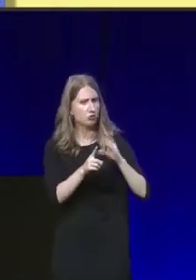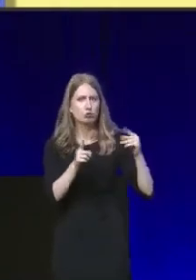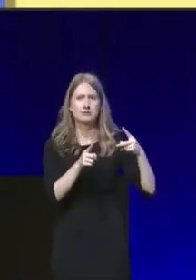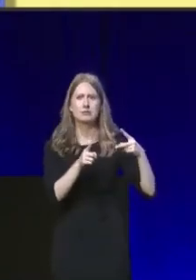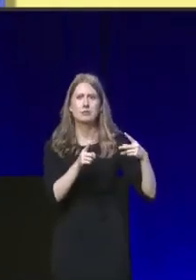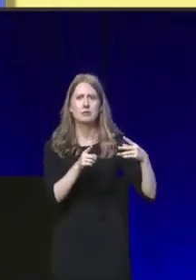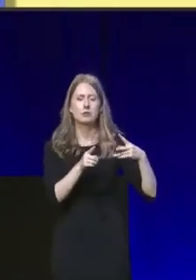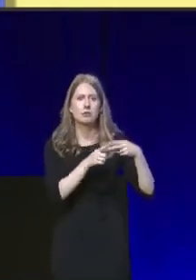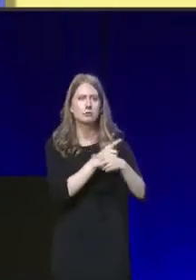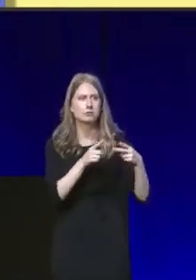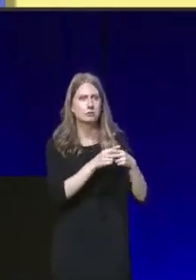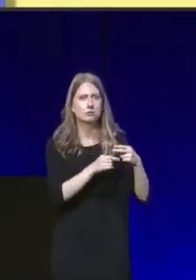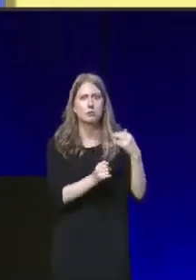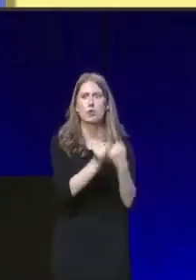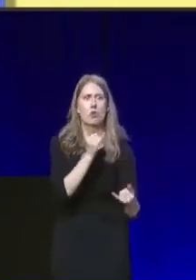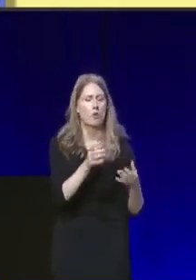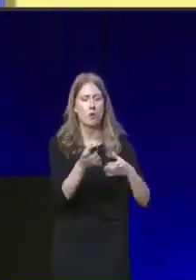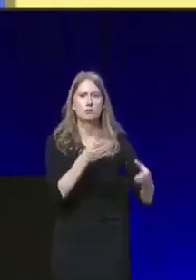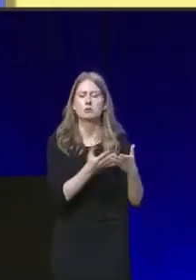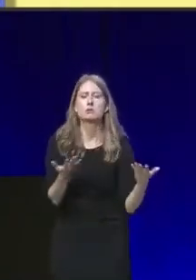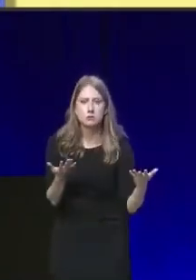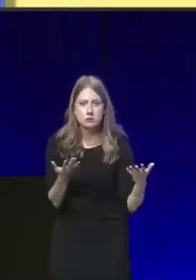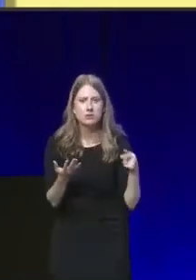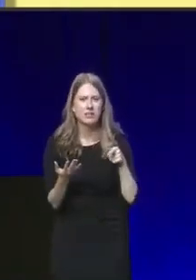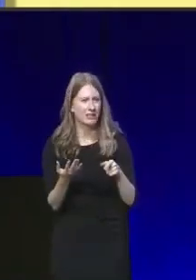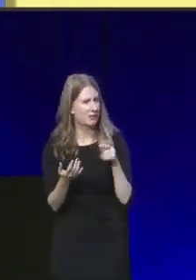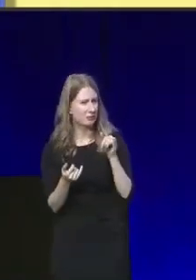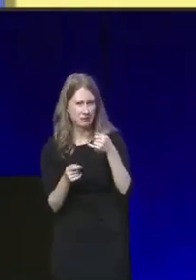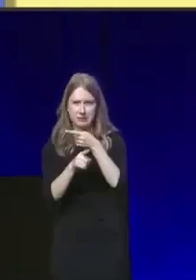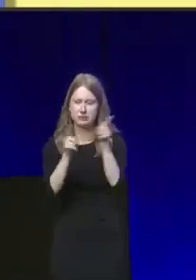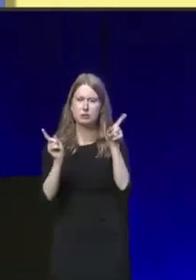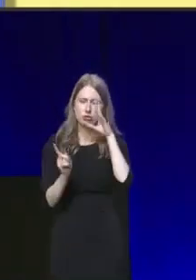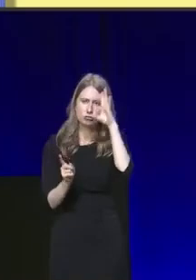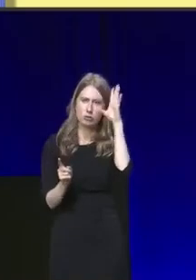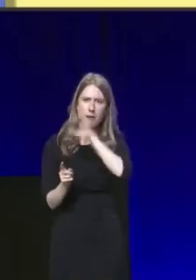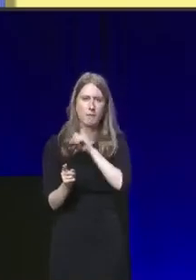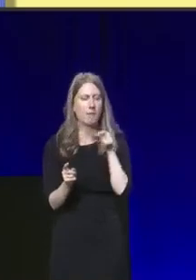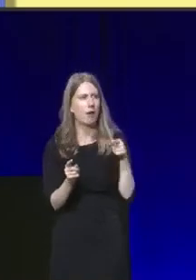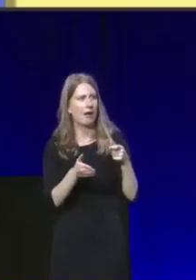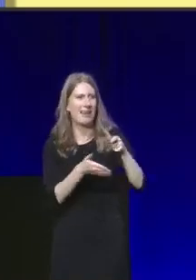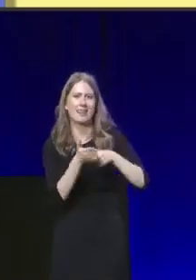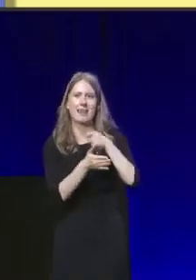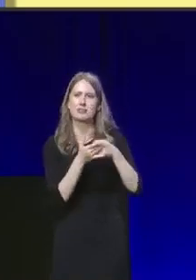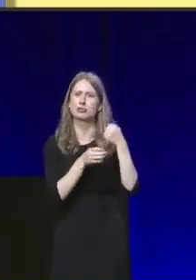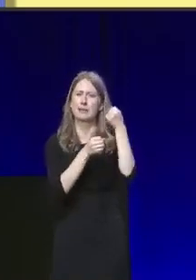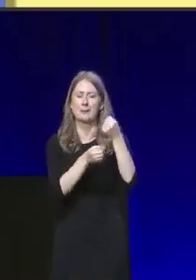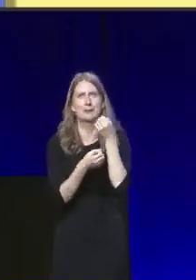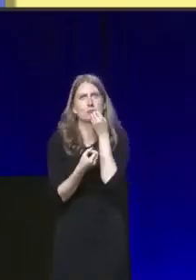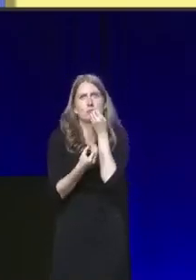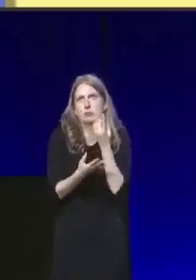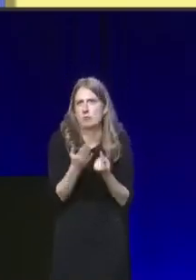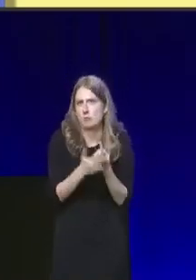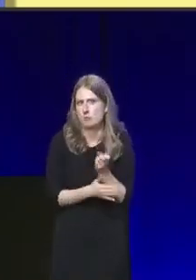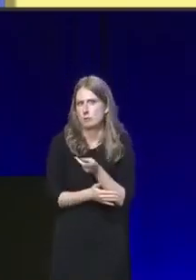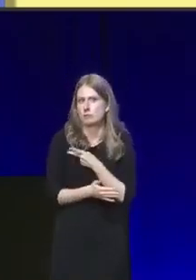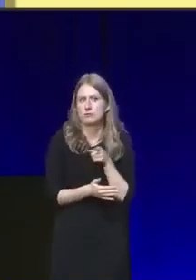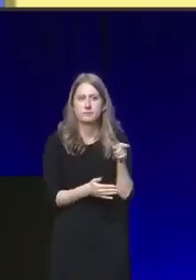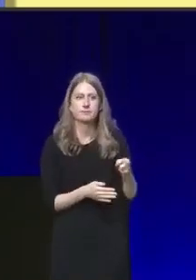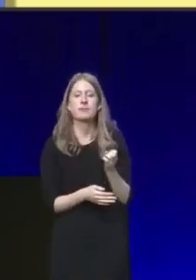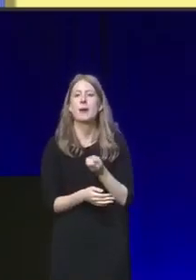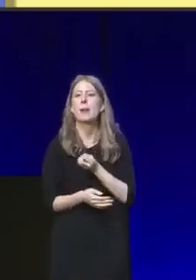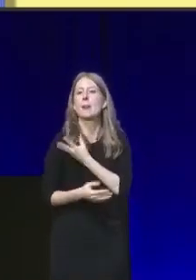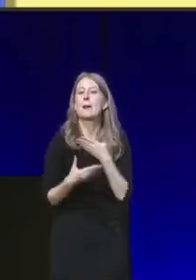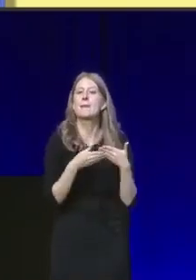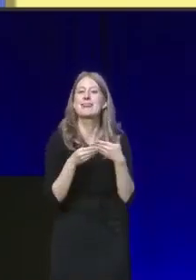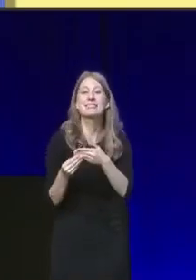You might remember a beautiful moment during the election campaign. When the Labour leader in Scotland said to me,